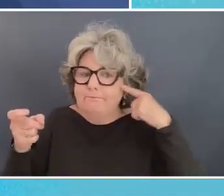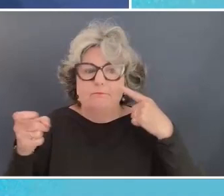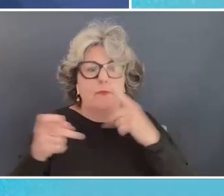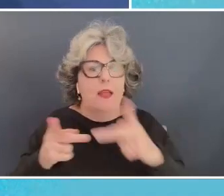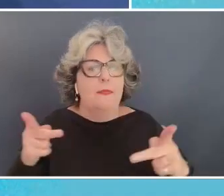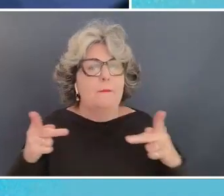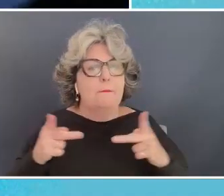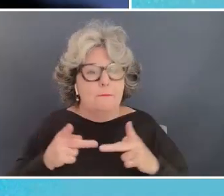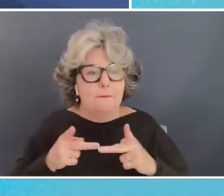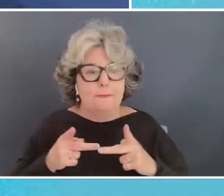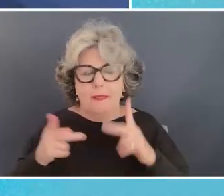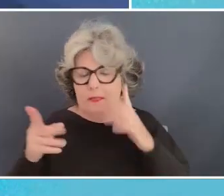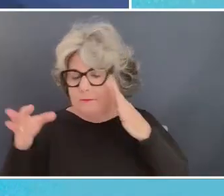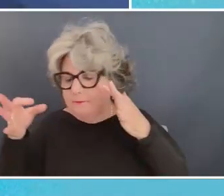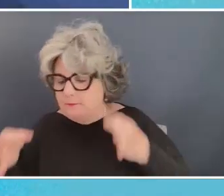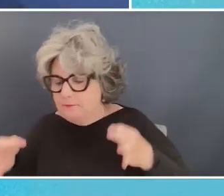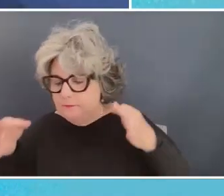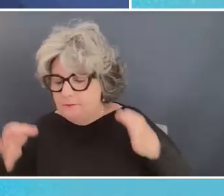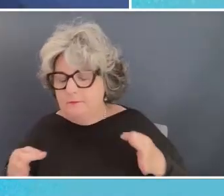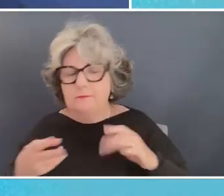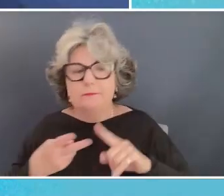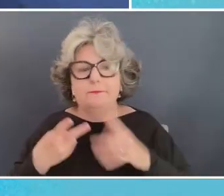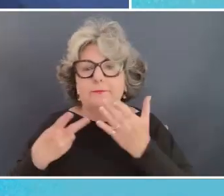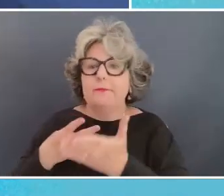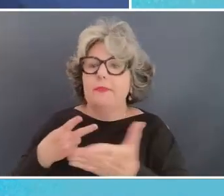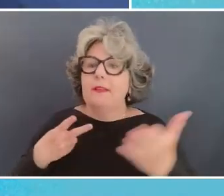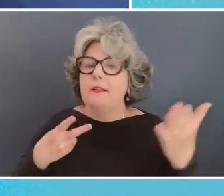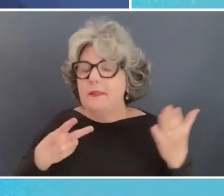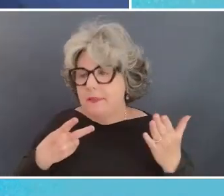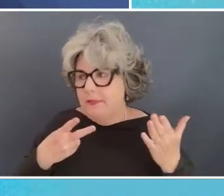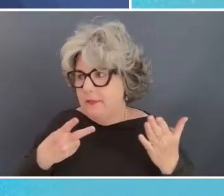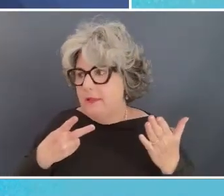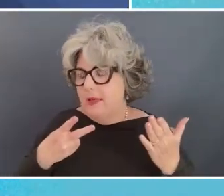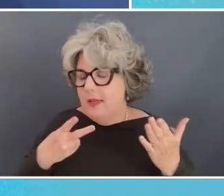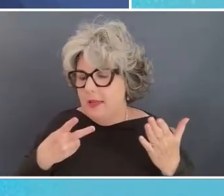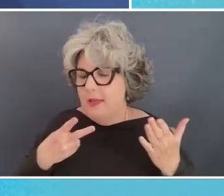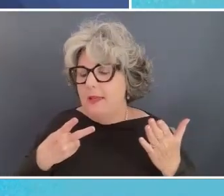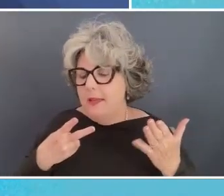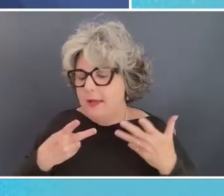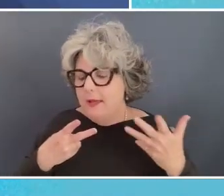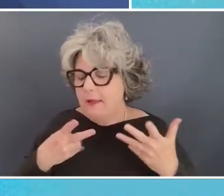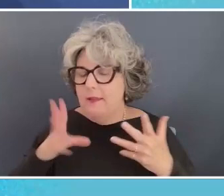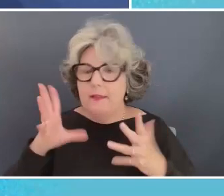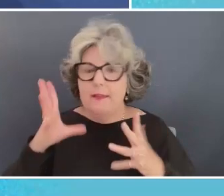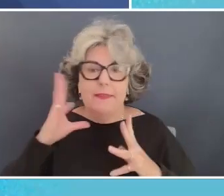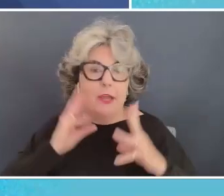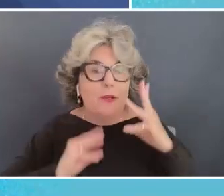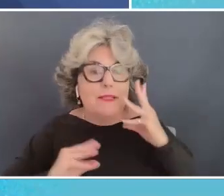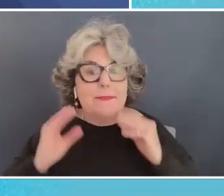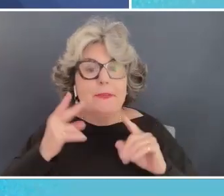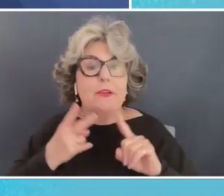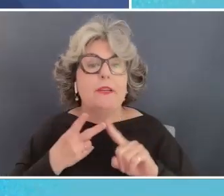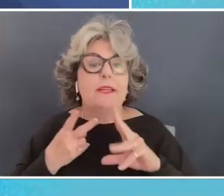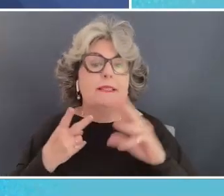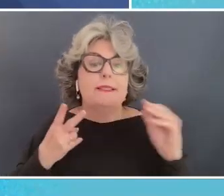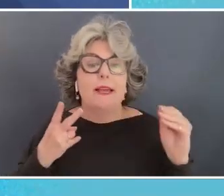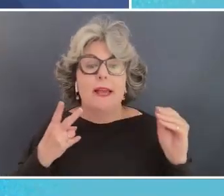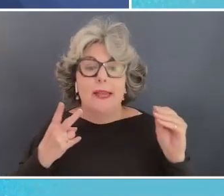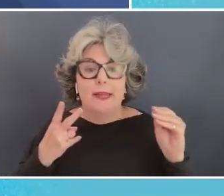decisions are are made they can they can bring their um their experience and um